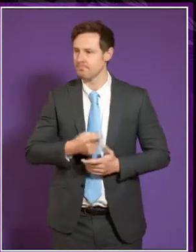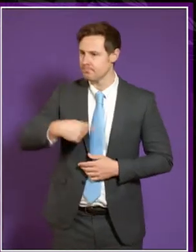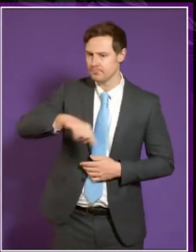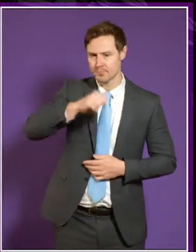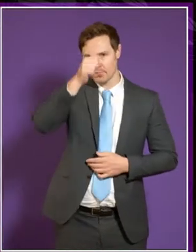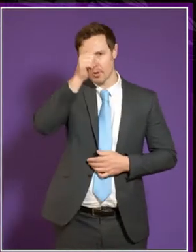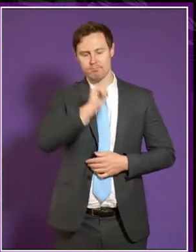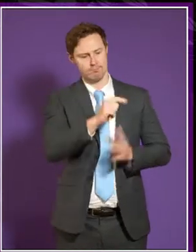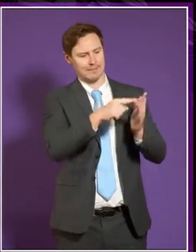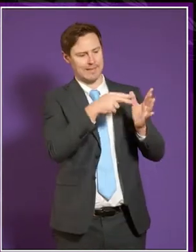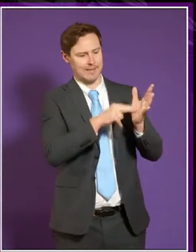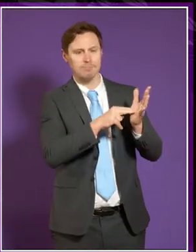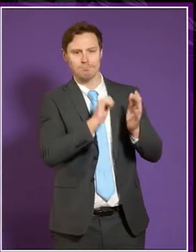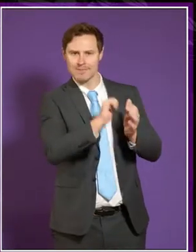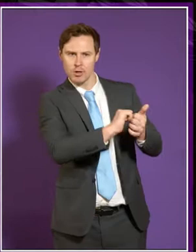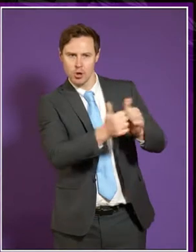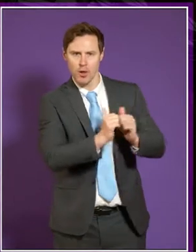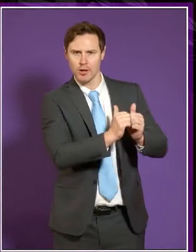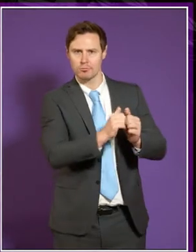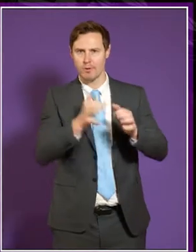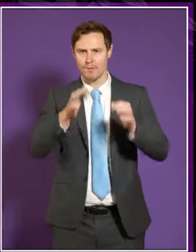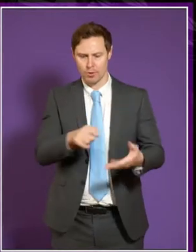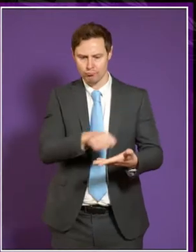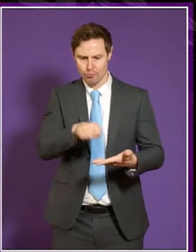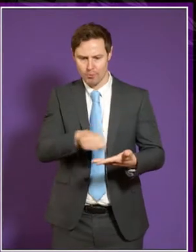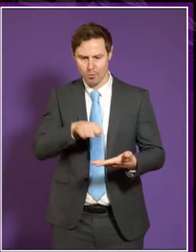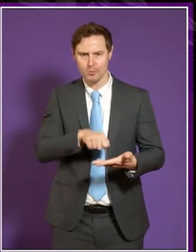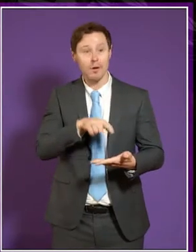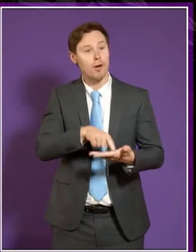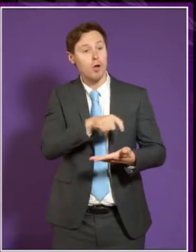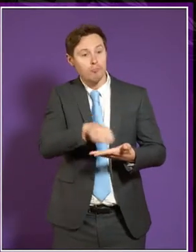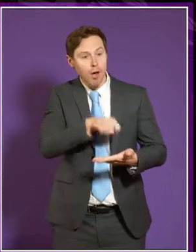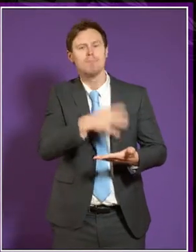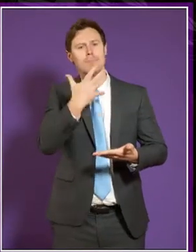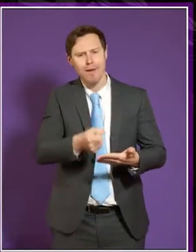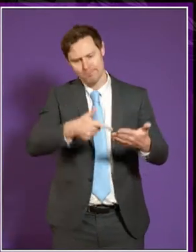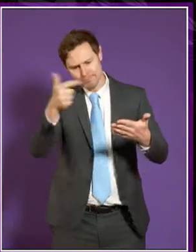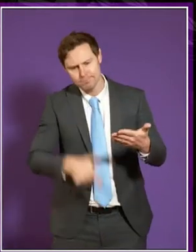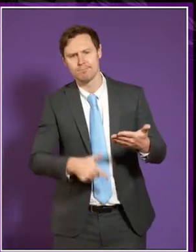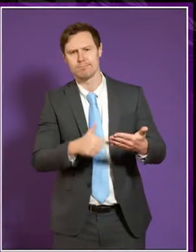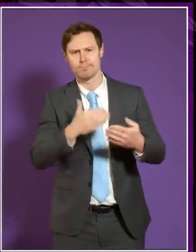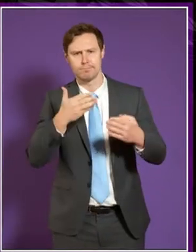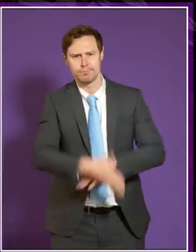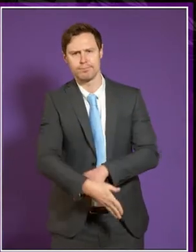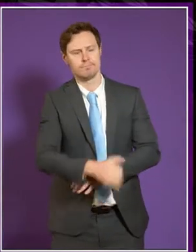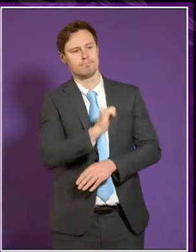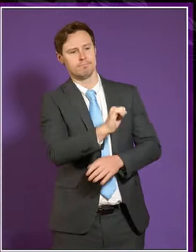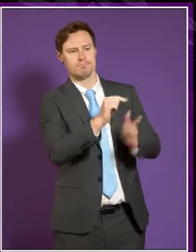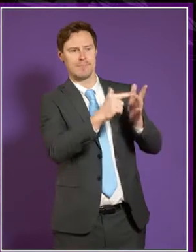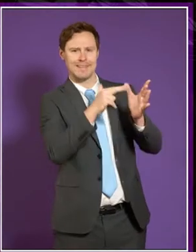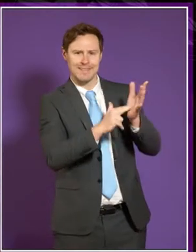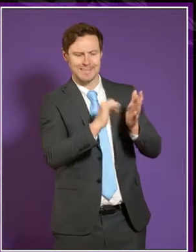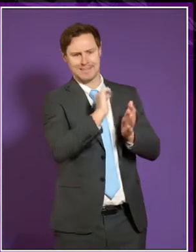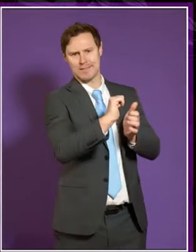his colleagues in the official report do so much more than just write. Like his colleagues, Ian dedicated